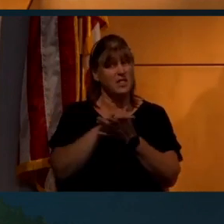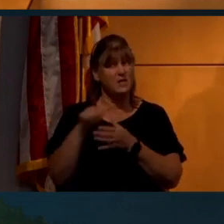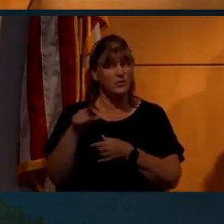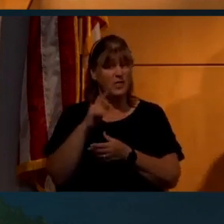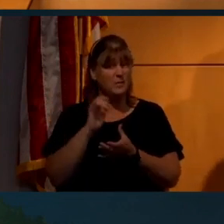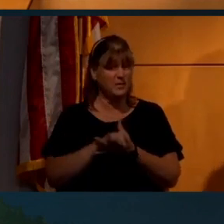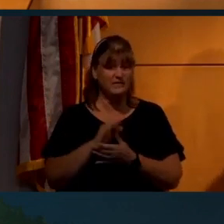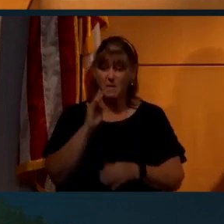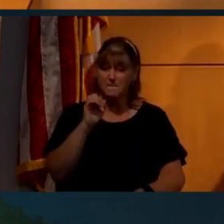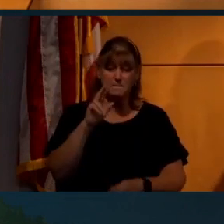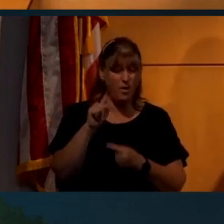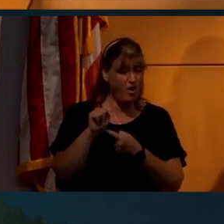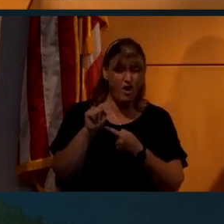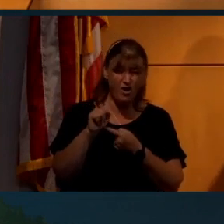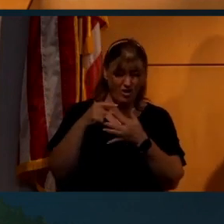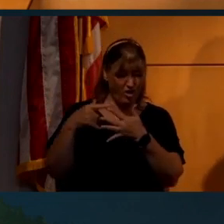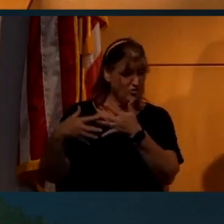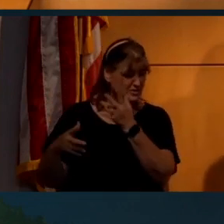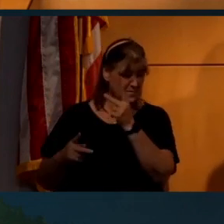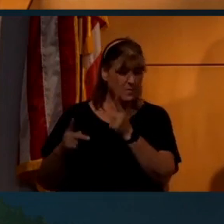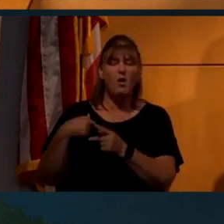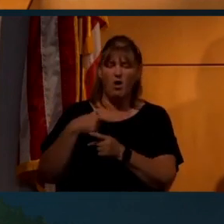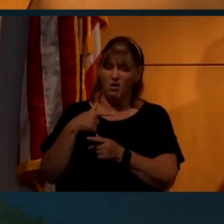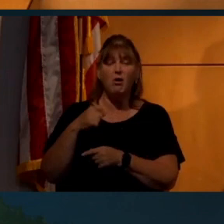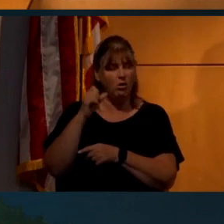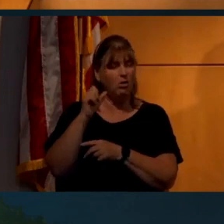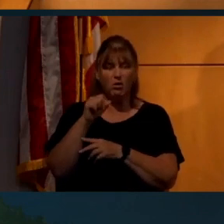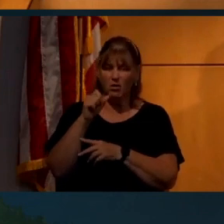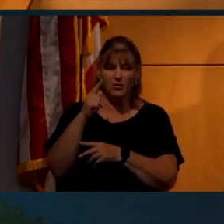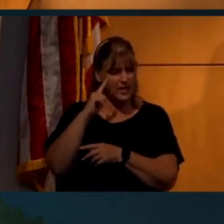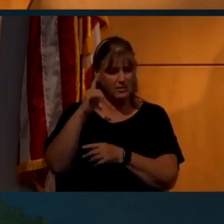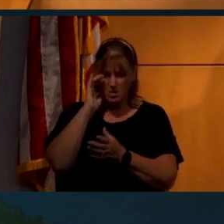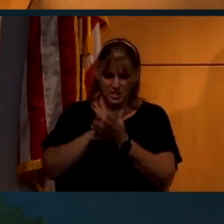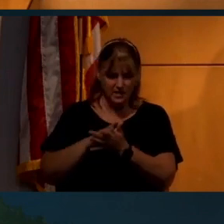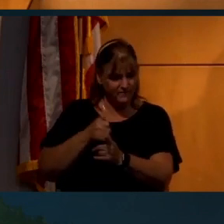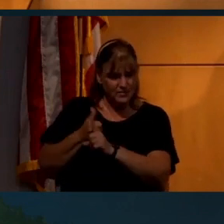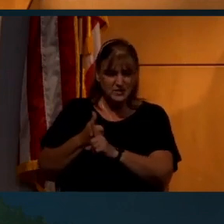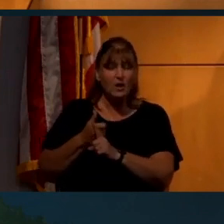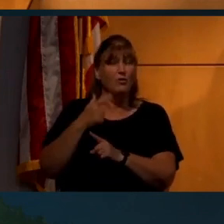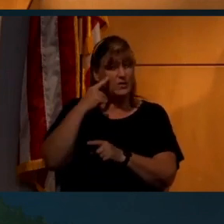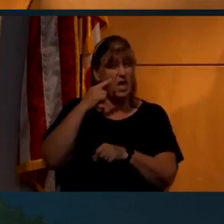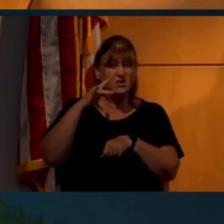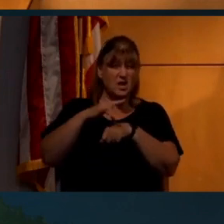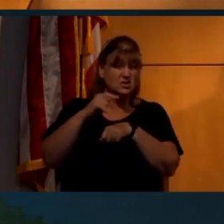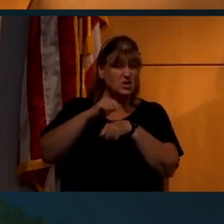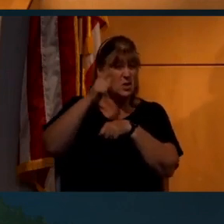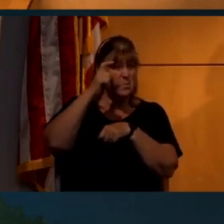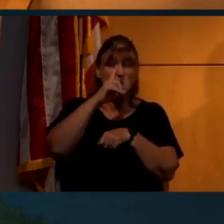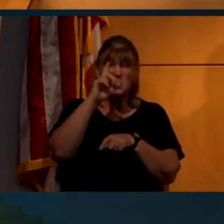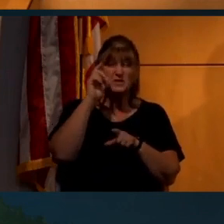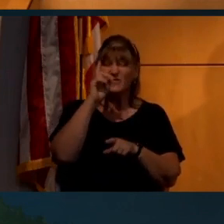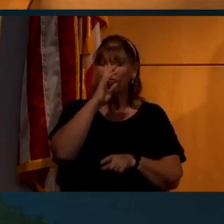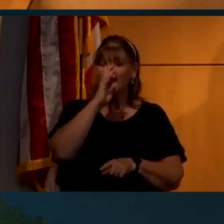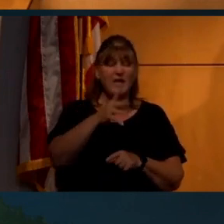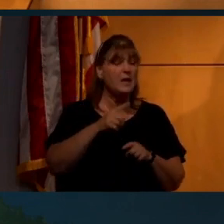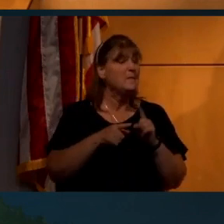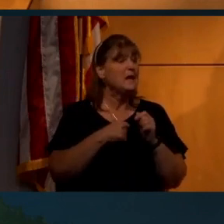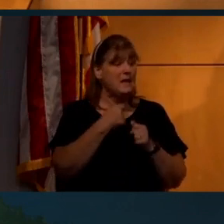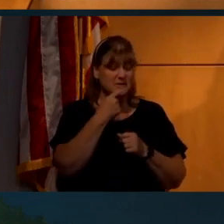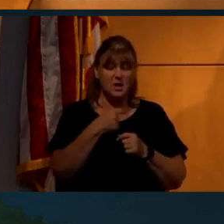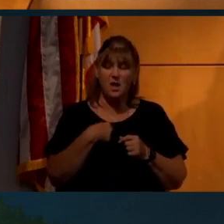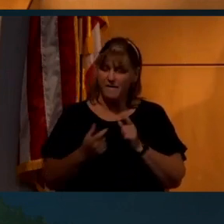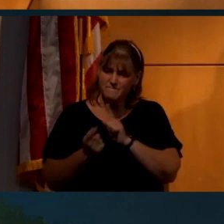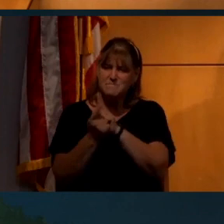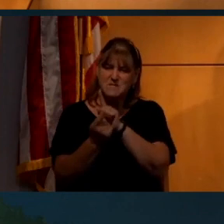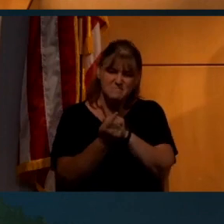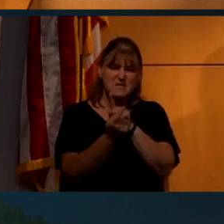Bill Kaysing, Bart Sabrell, all these other folks, they may have absolutely 100% believed that these moon landings are fake, but I have run into a lot of these conspiracy theories